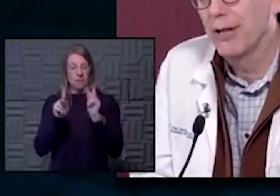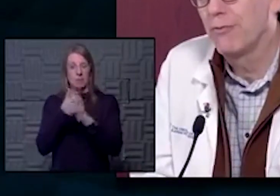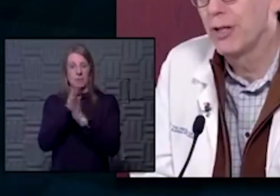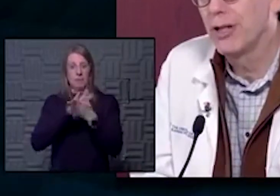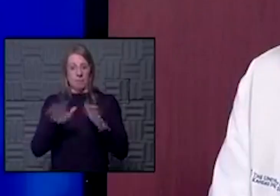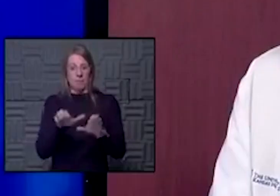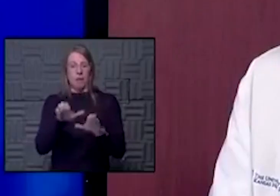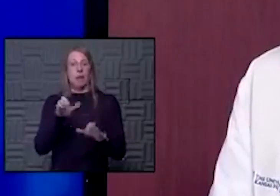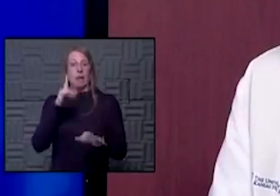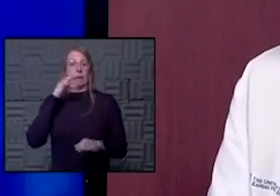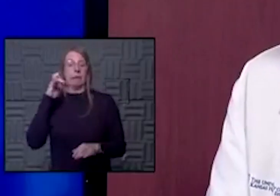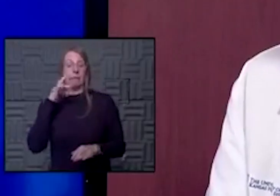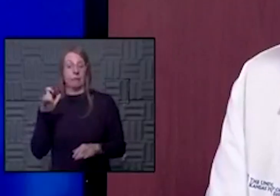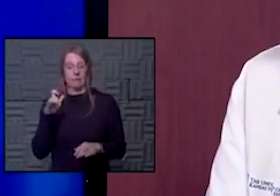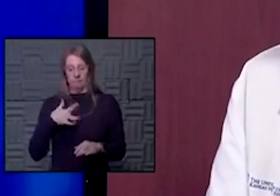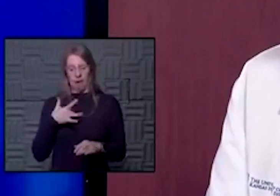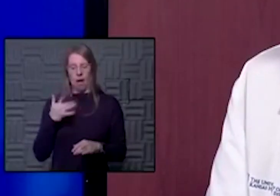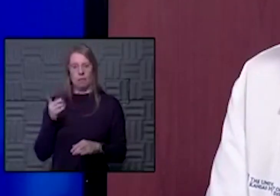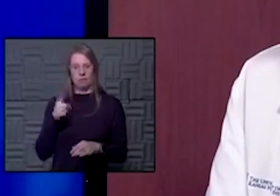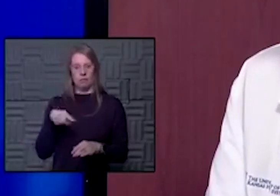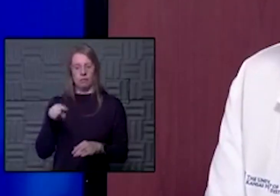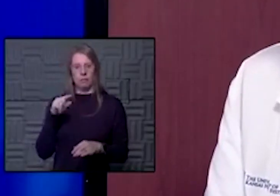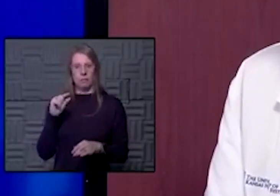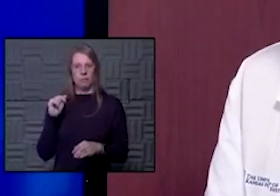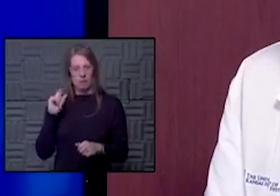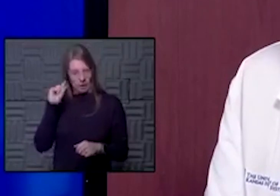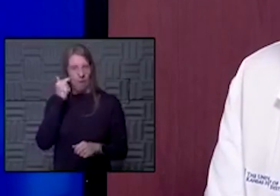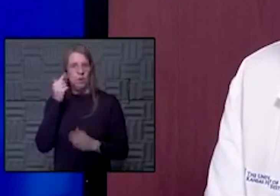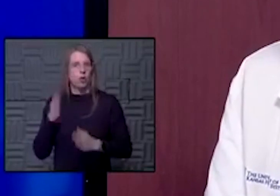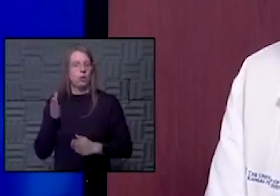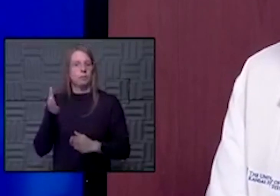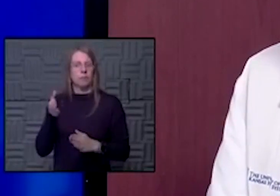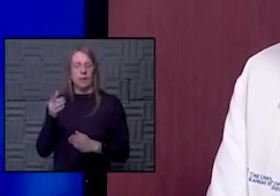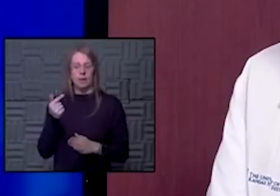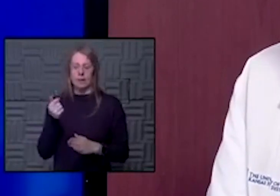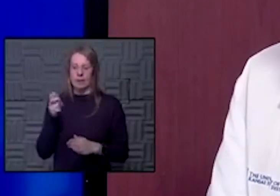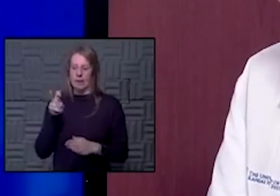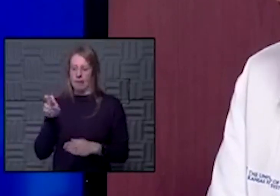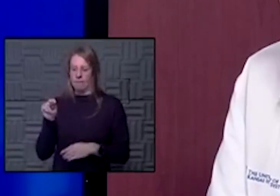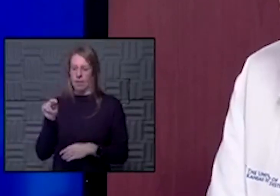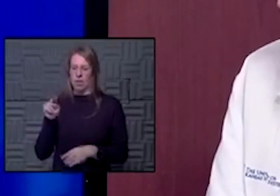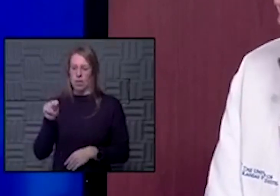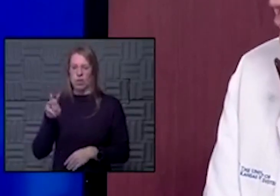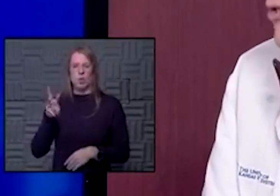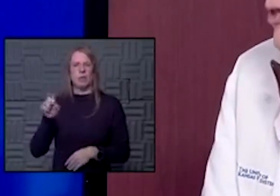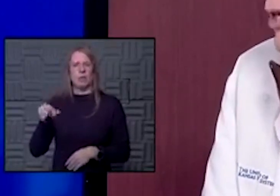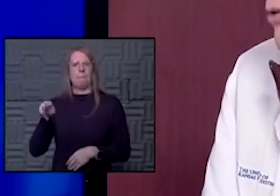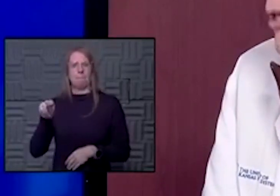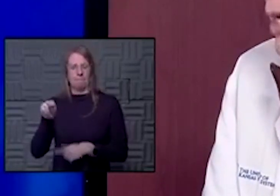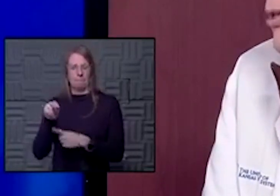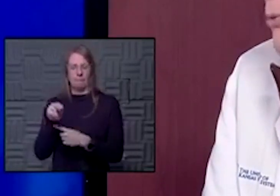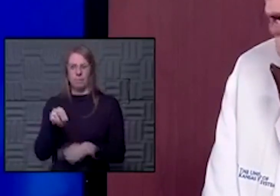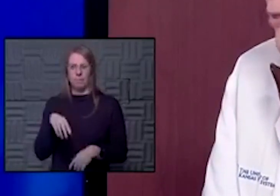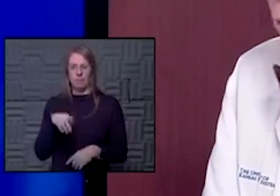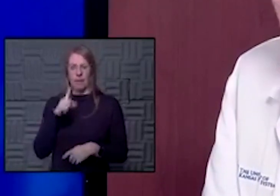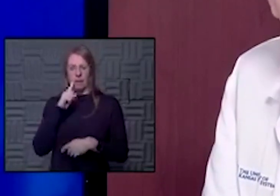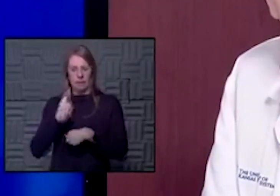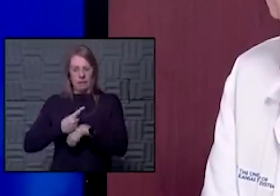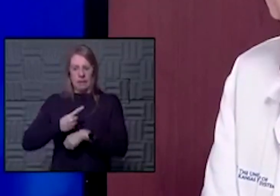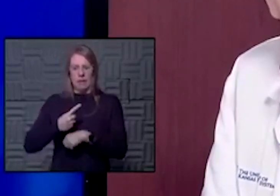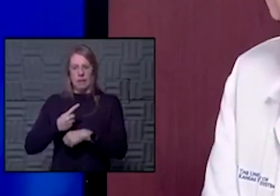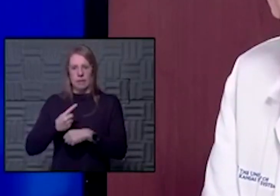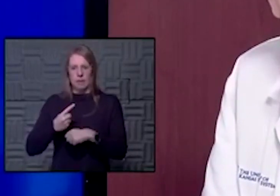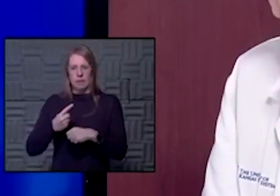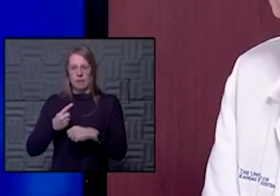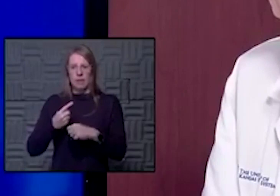it. saw California things felt like they are the governor, governor there, Gavin, Gavin Newsom said, gosh, we think we're days away from going